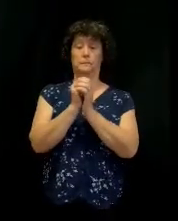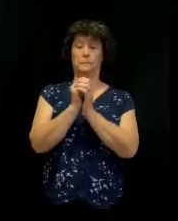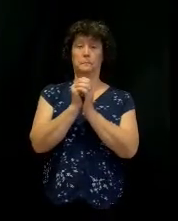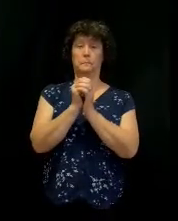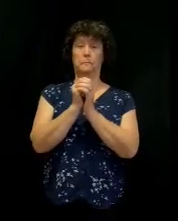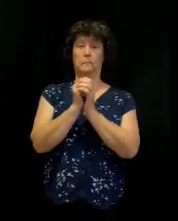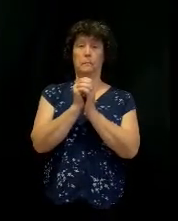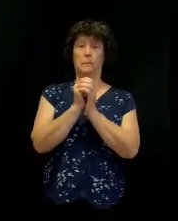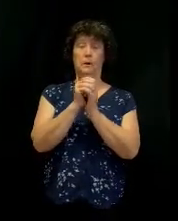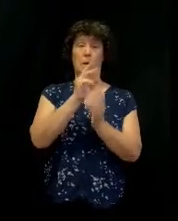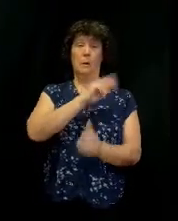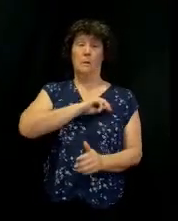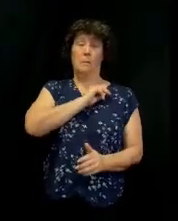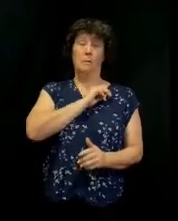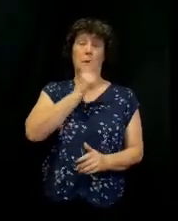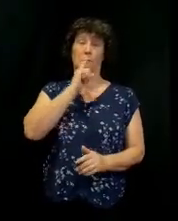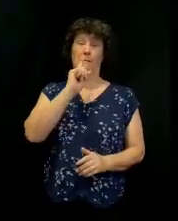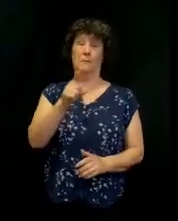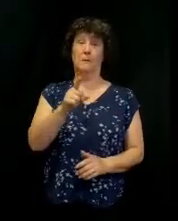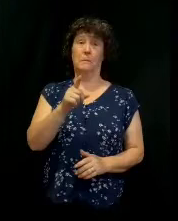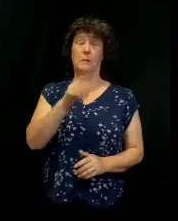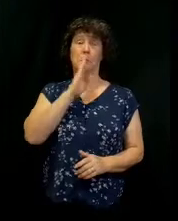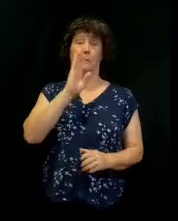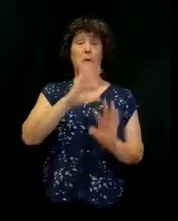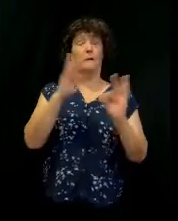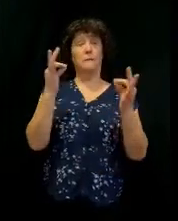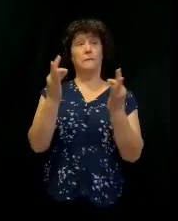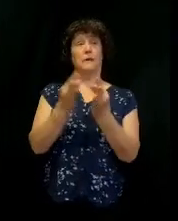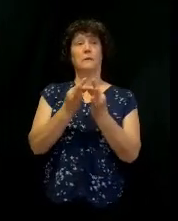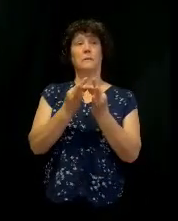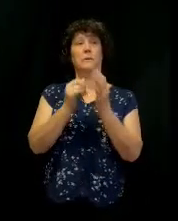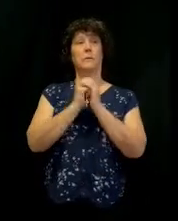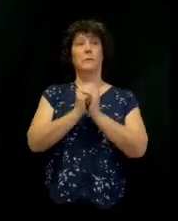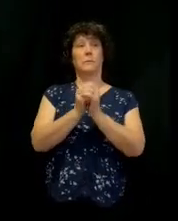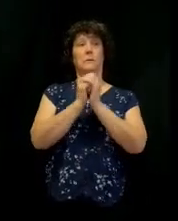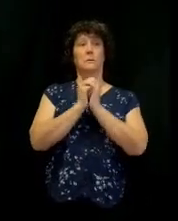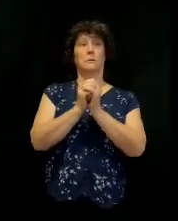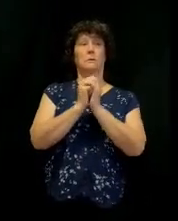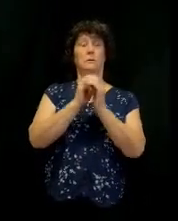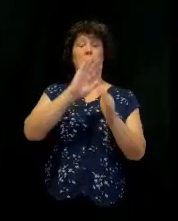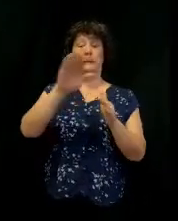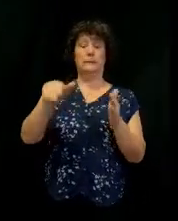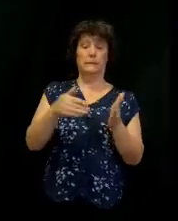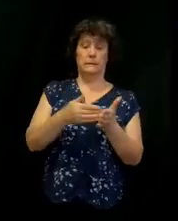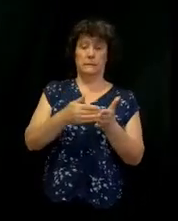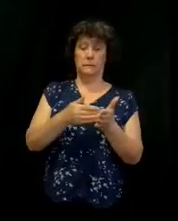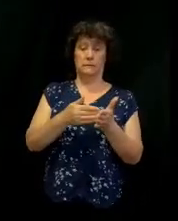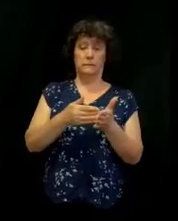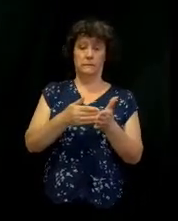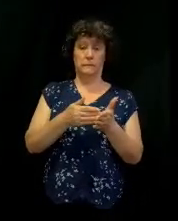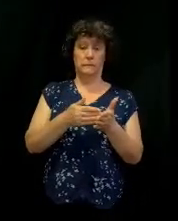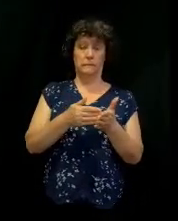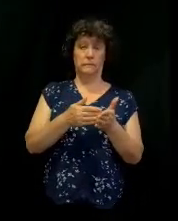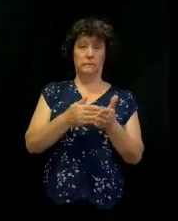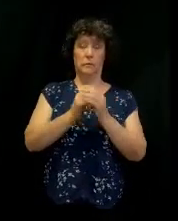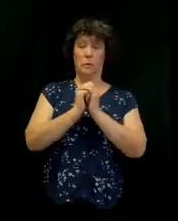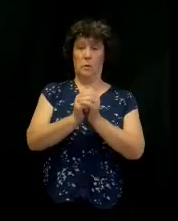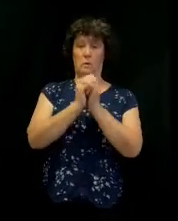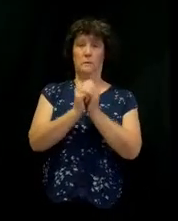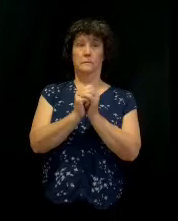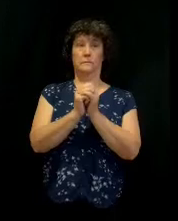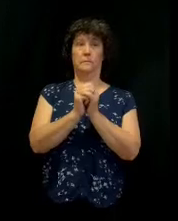Our mission statement of this church is to be a family worship center. Worship.